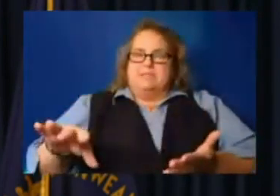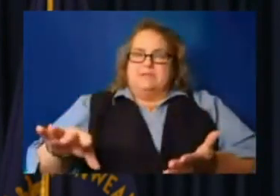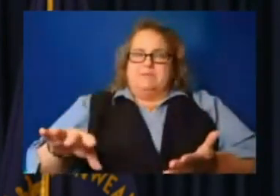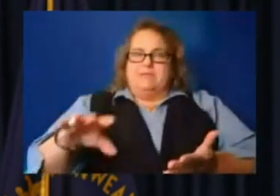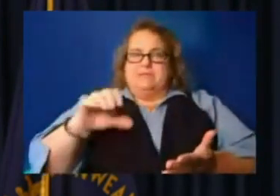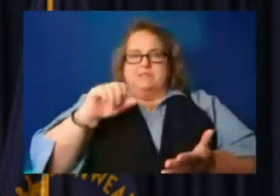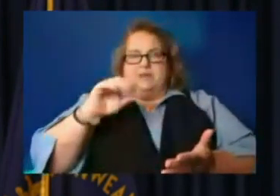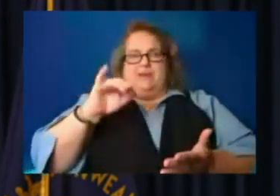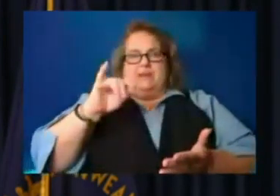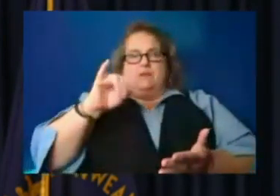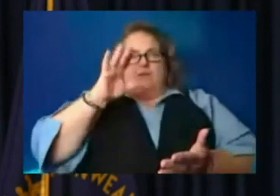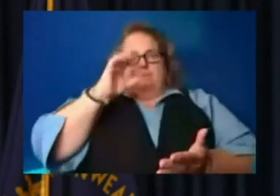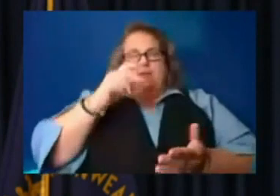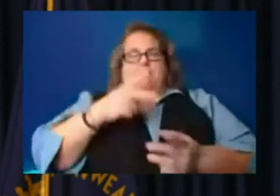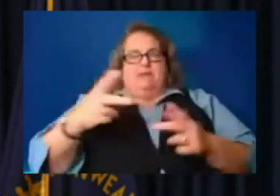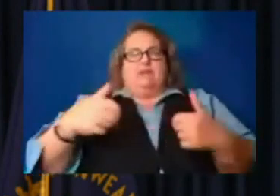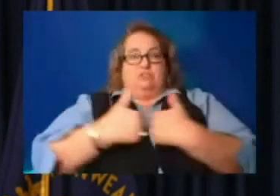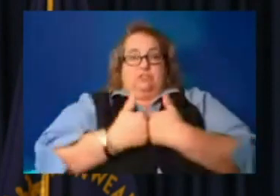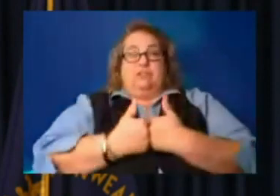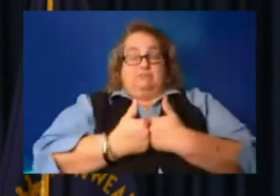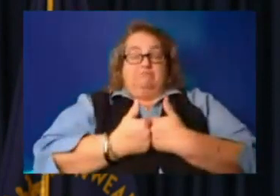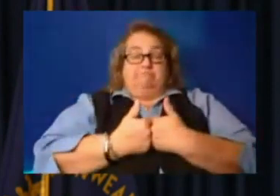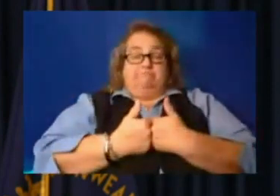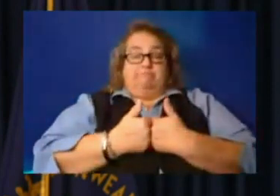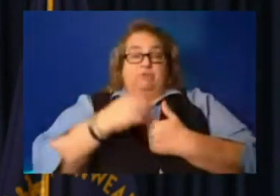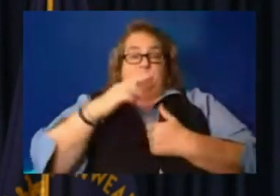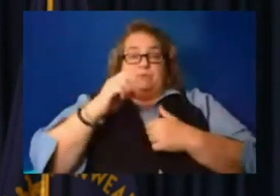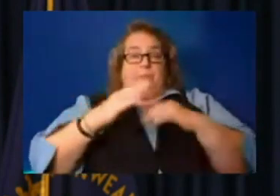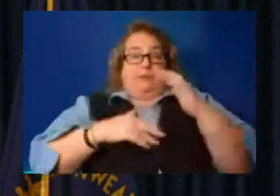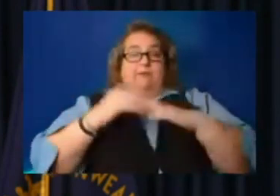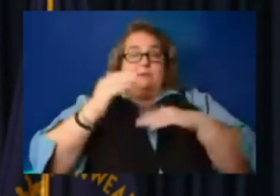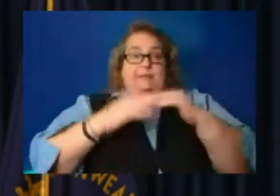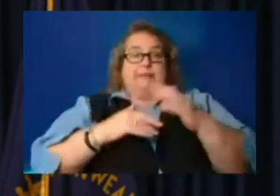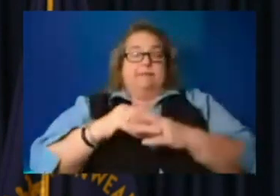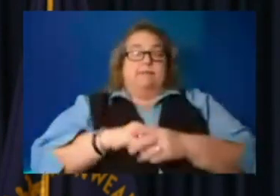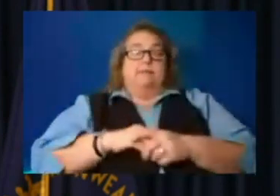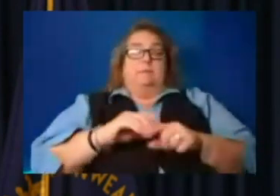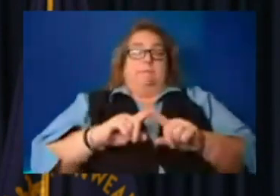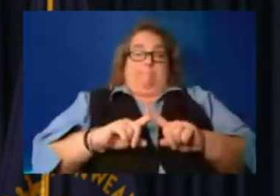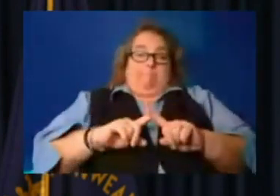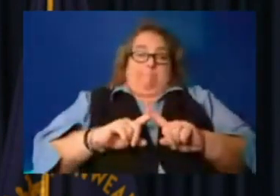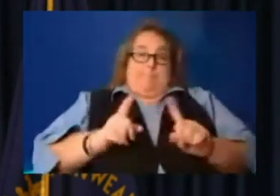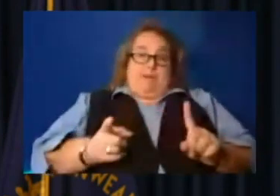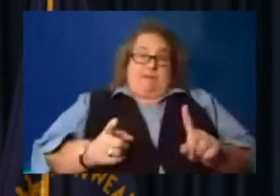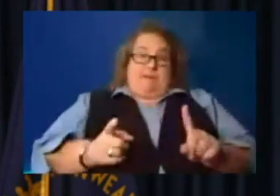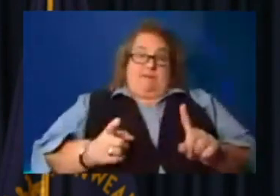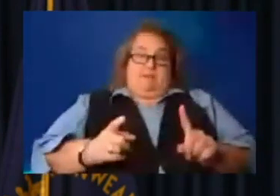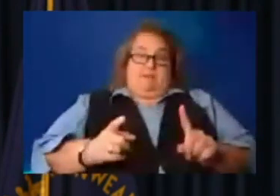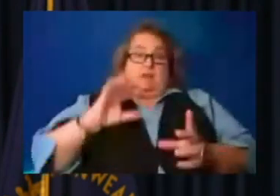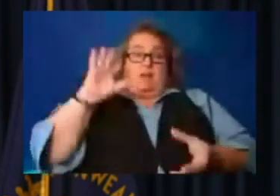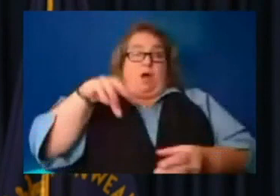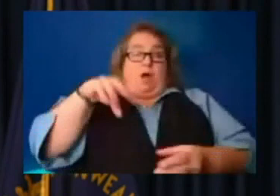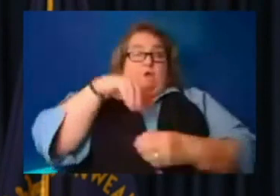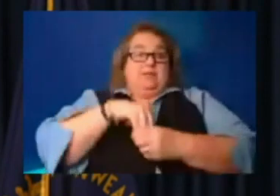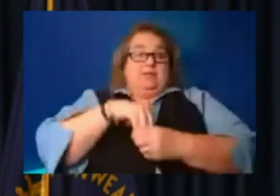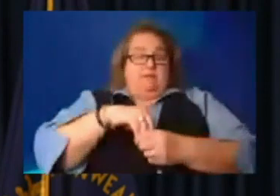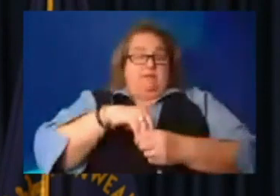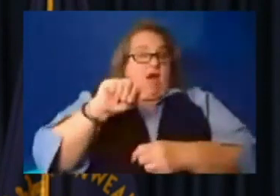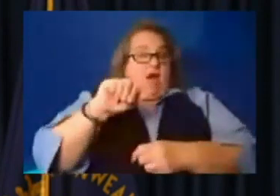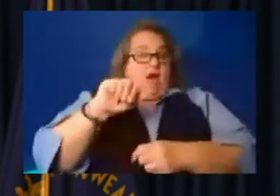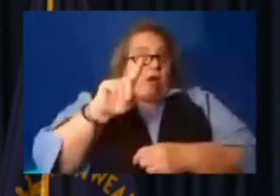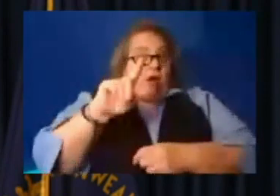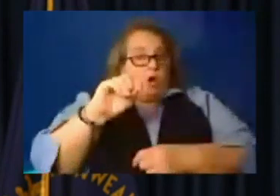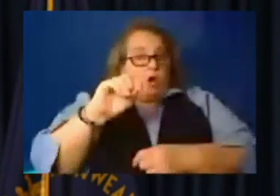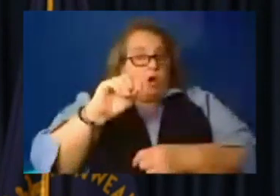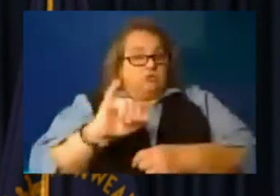a real challenge in the rebuilding side. But comprehensive auto insurance does cover